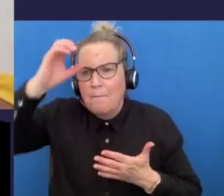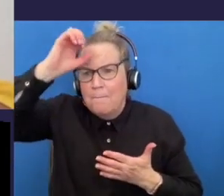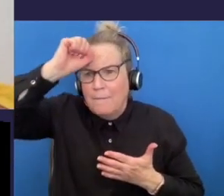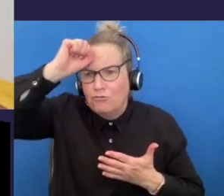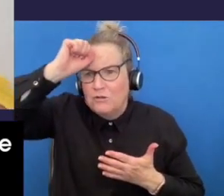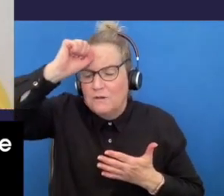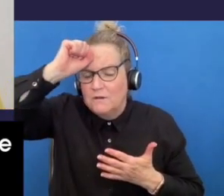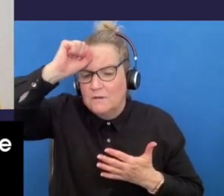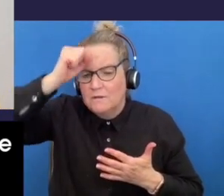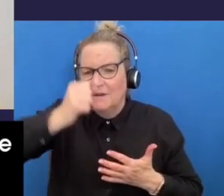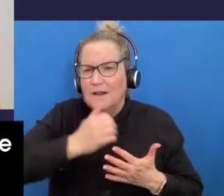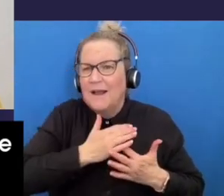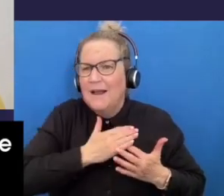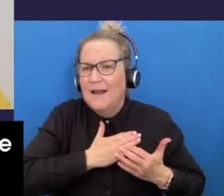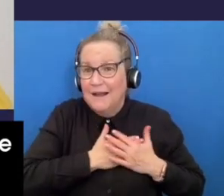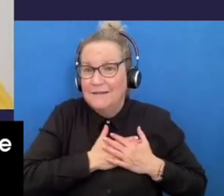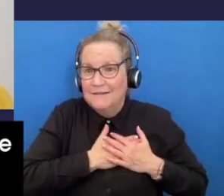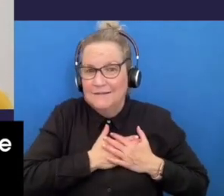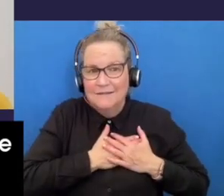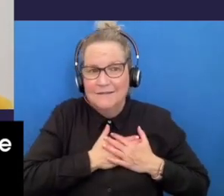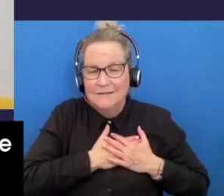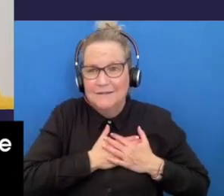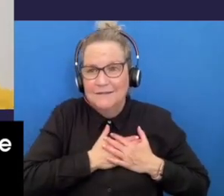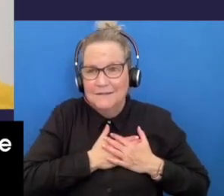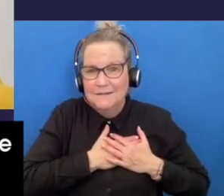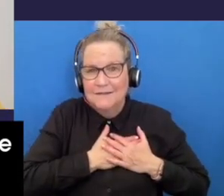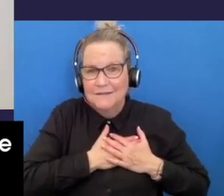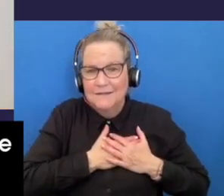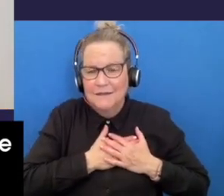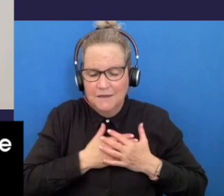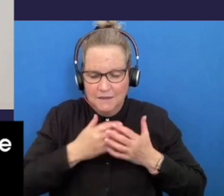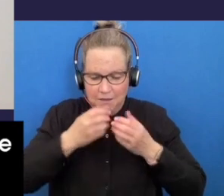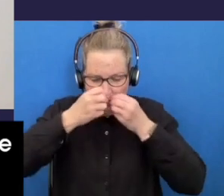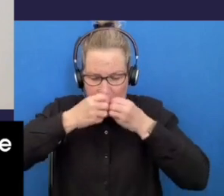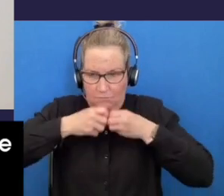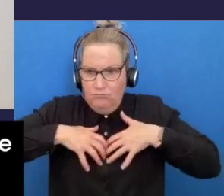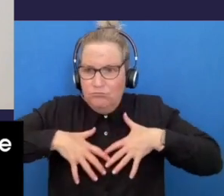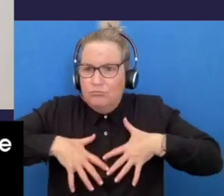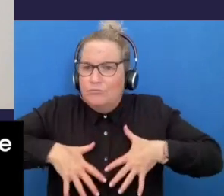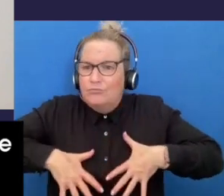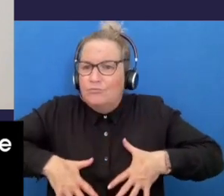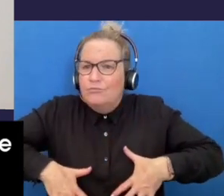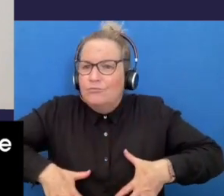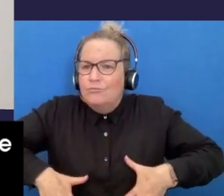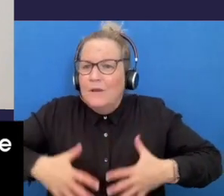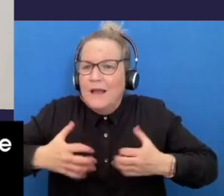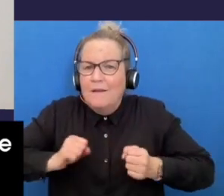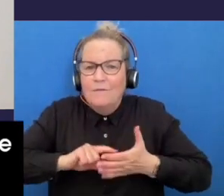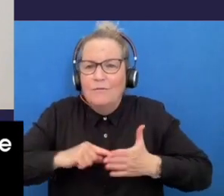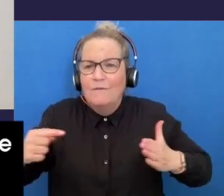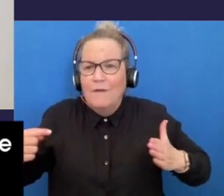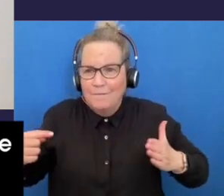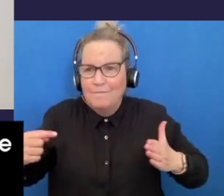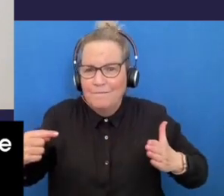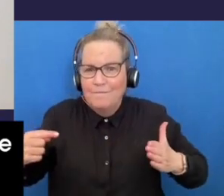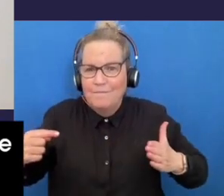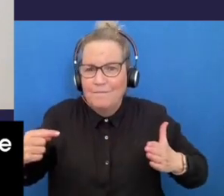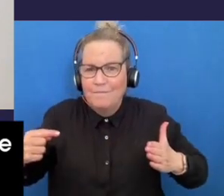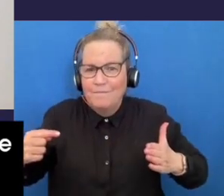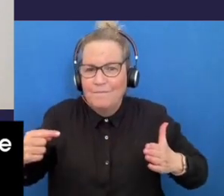and they're running through the root system in our body never ever leave you and that's the concept of the tree